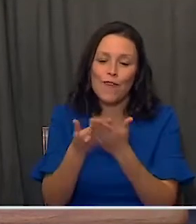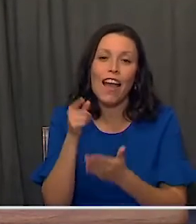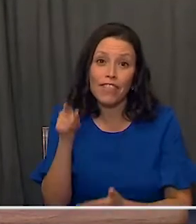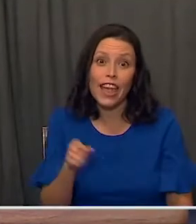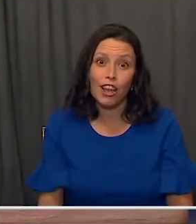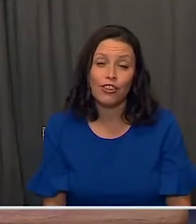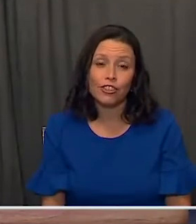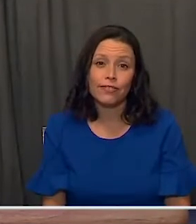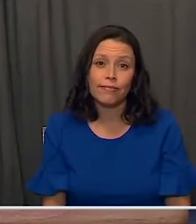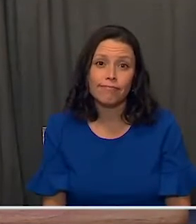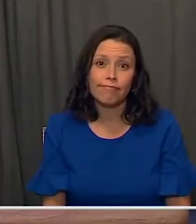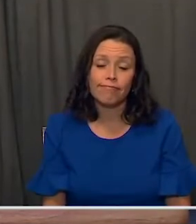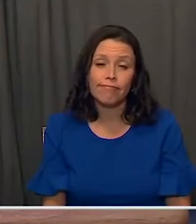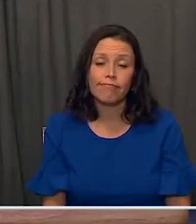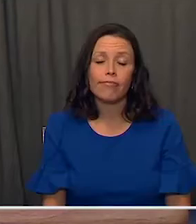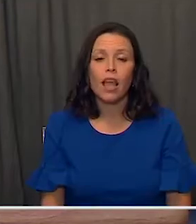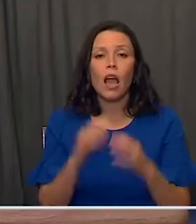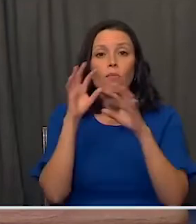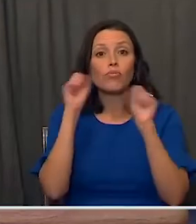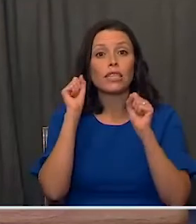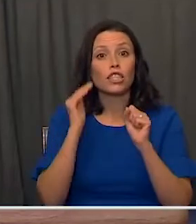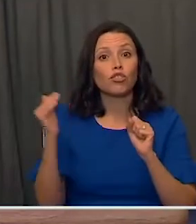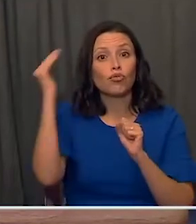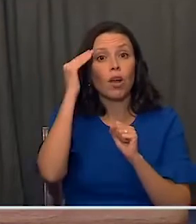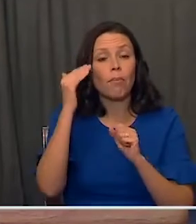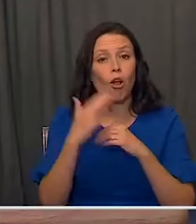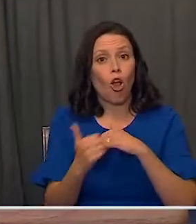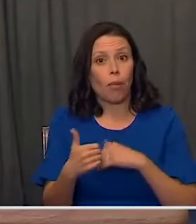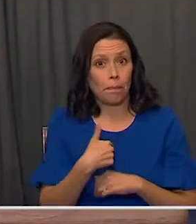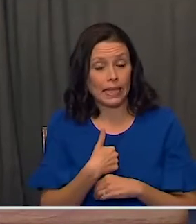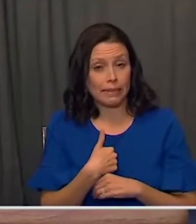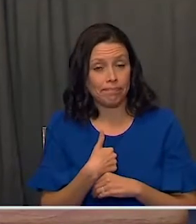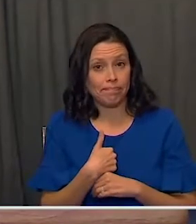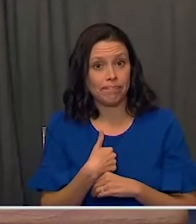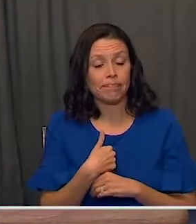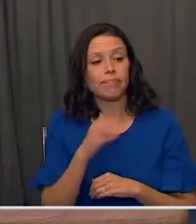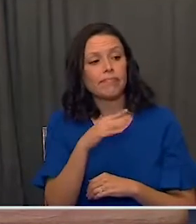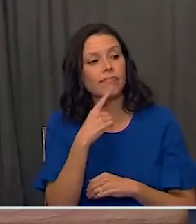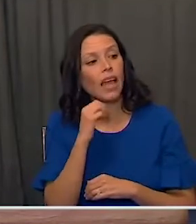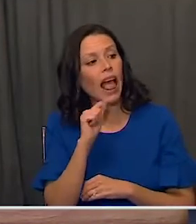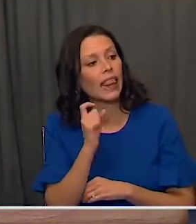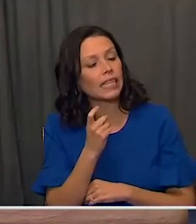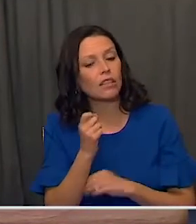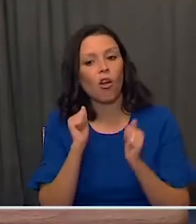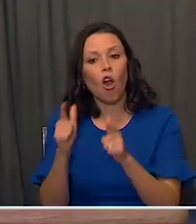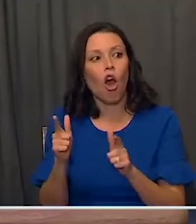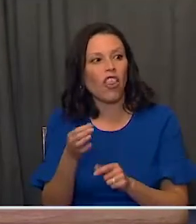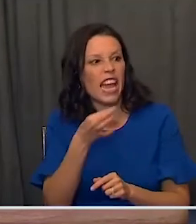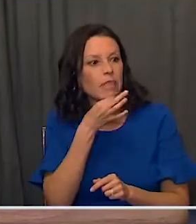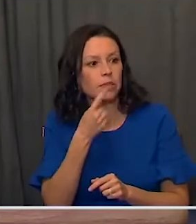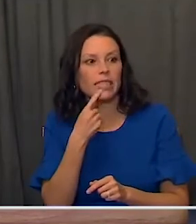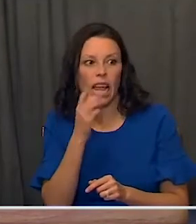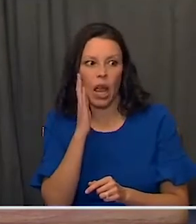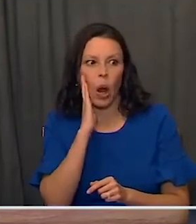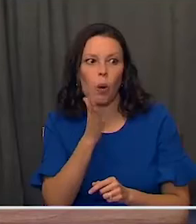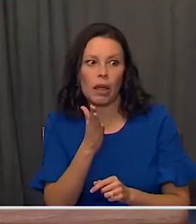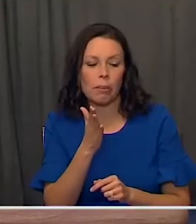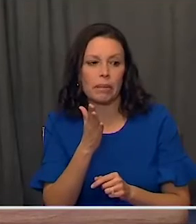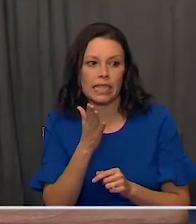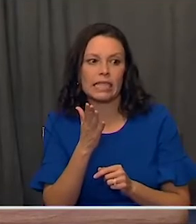there. President Trump called me in and said, Alex, all the experts are saying it's going to be